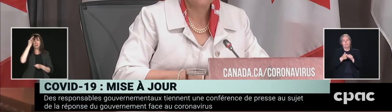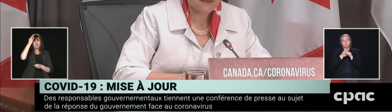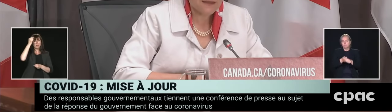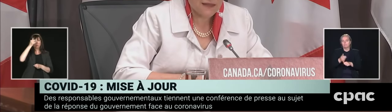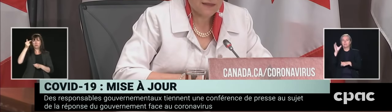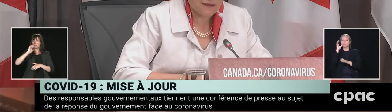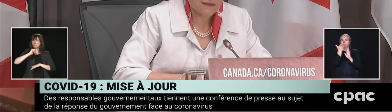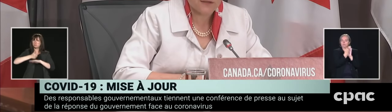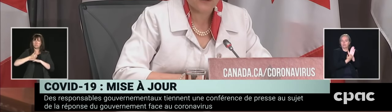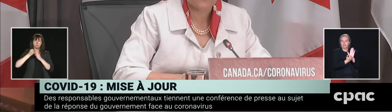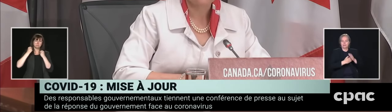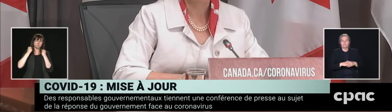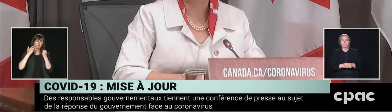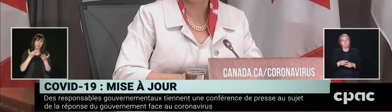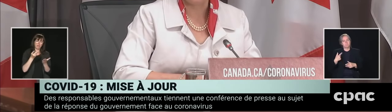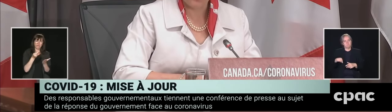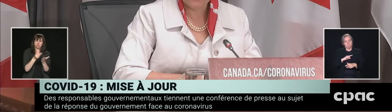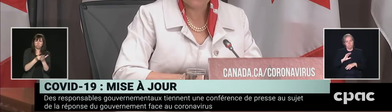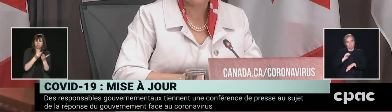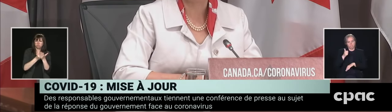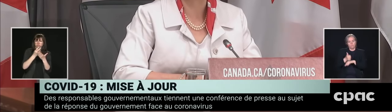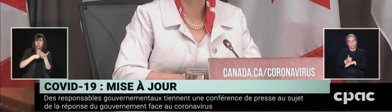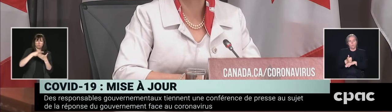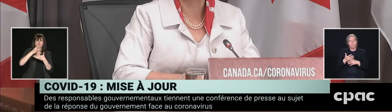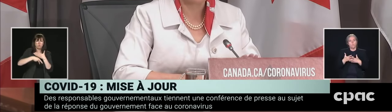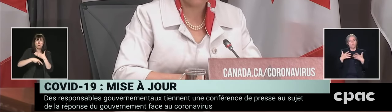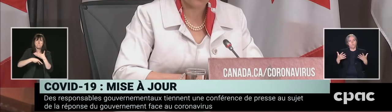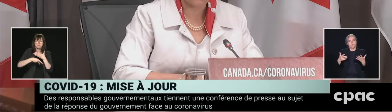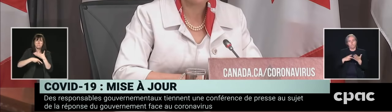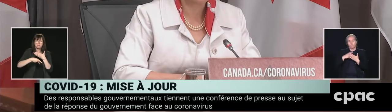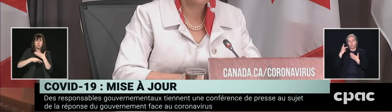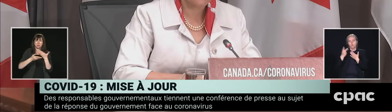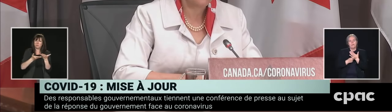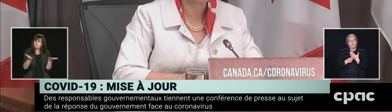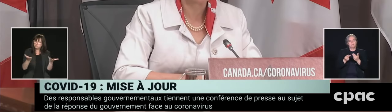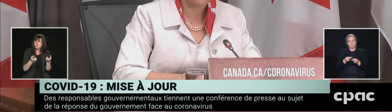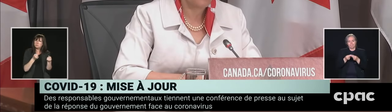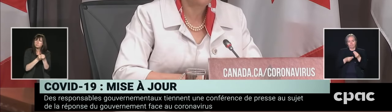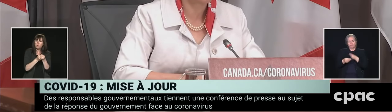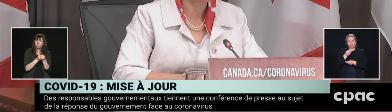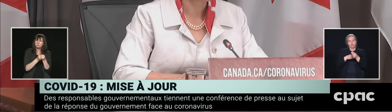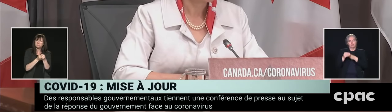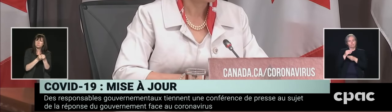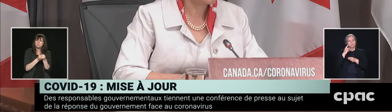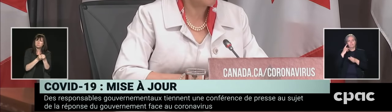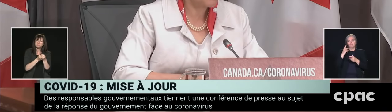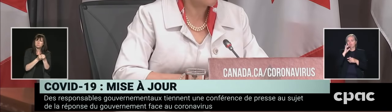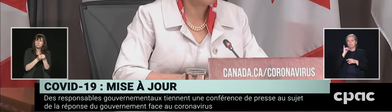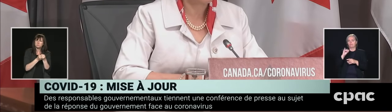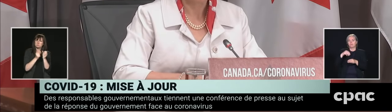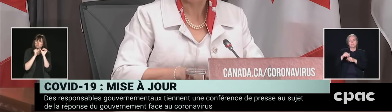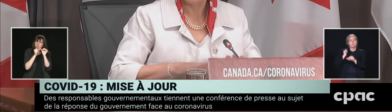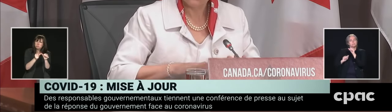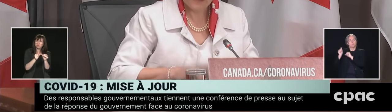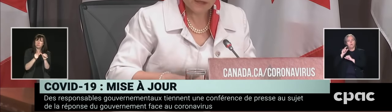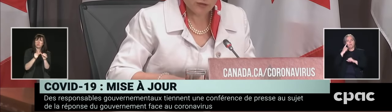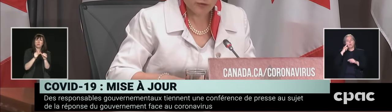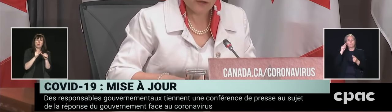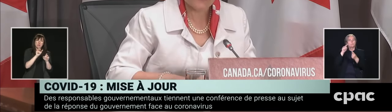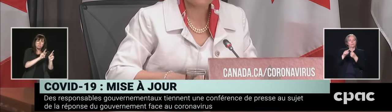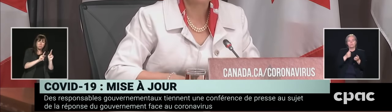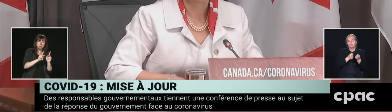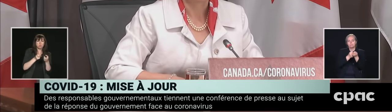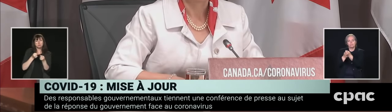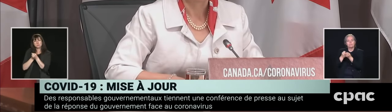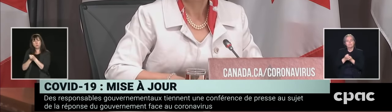in Canadian history to support Canadians and to support Canadian companies. We are making really